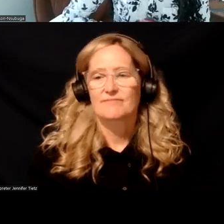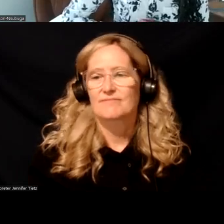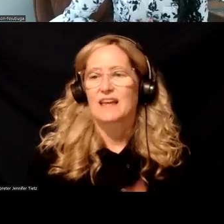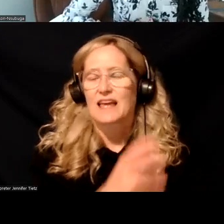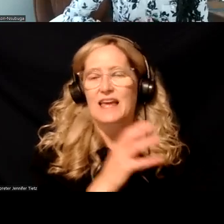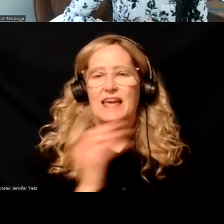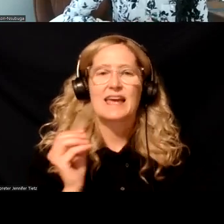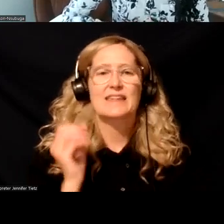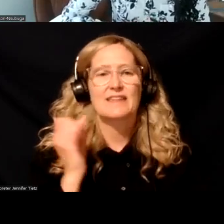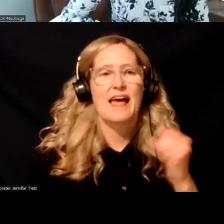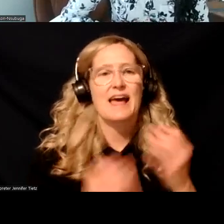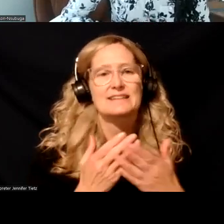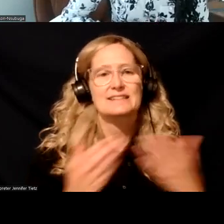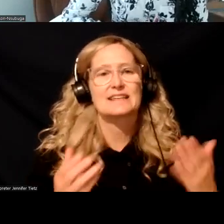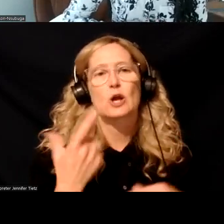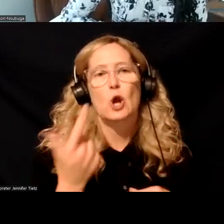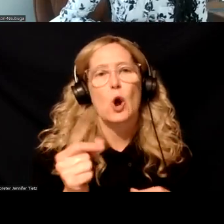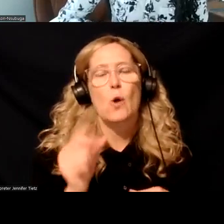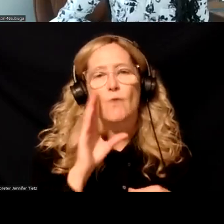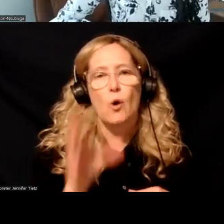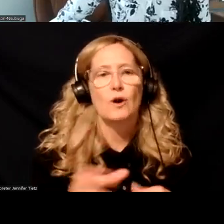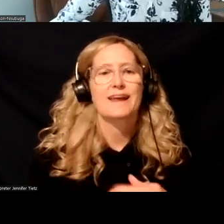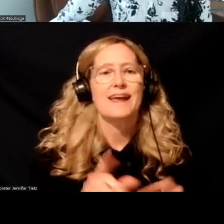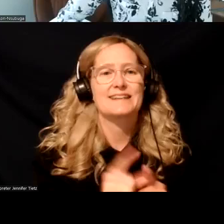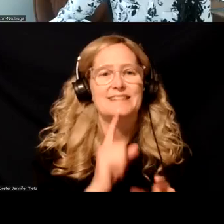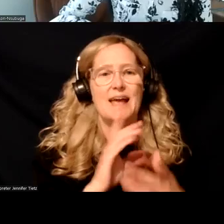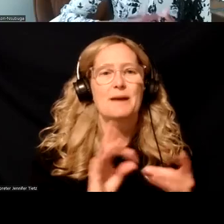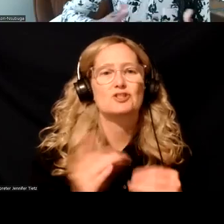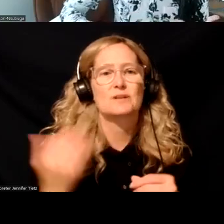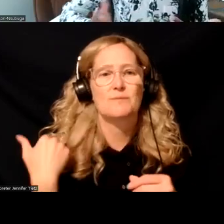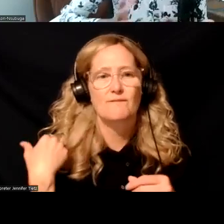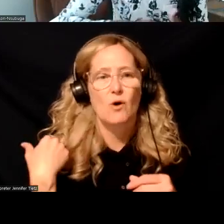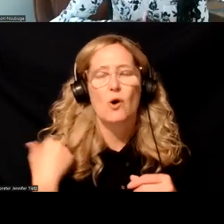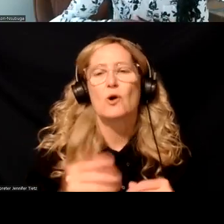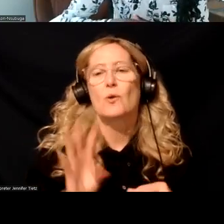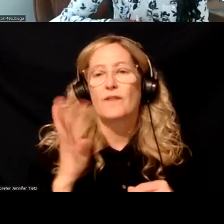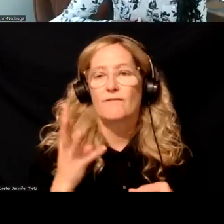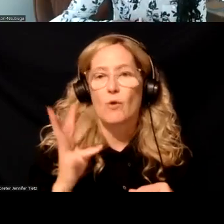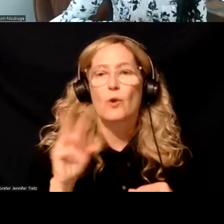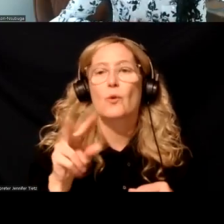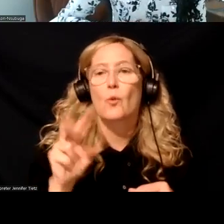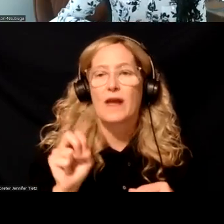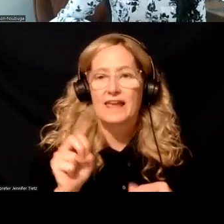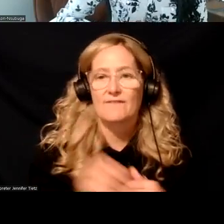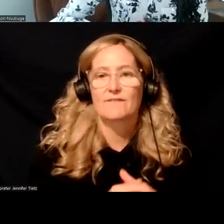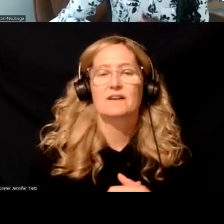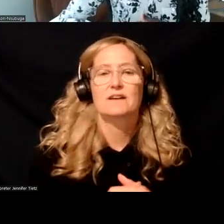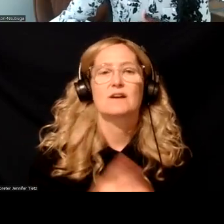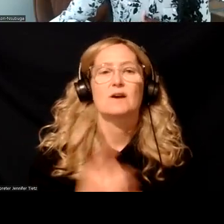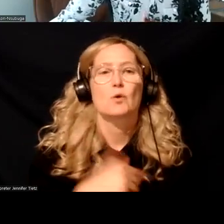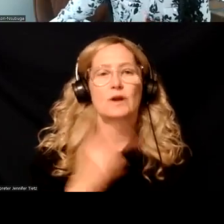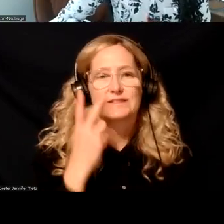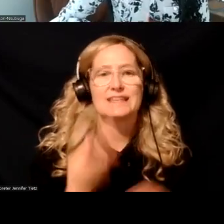And lastly, the go forward. Um, as I mentioned before, we are in the fourth wave. We have, um, seen